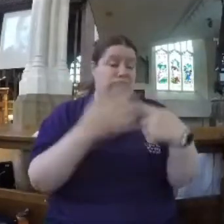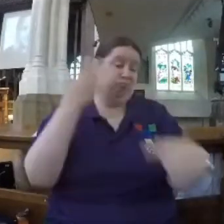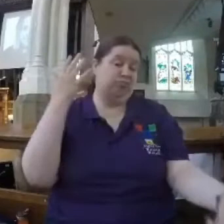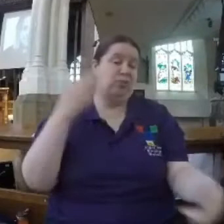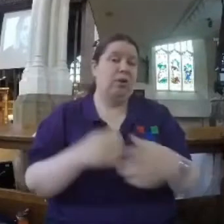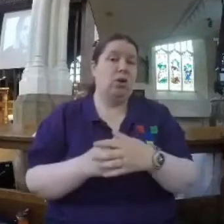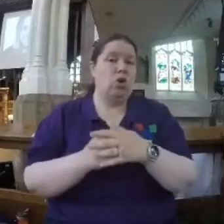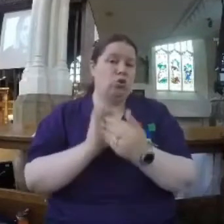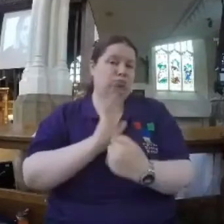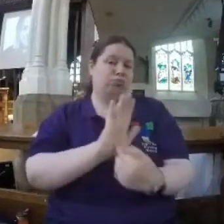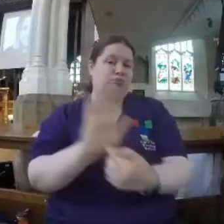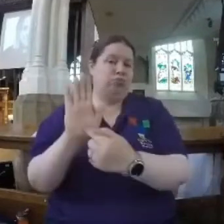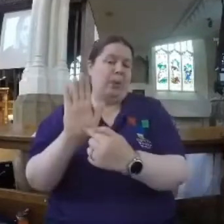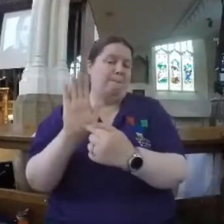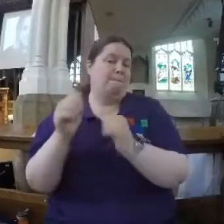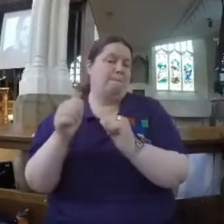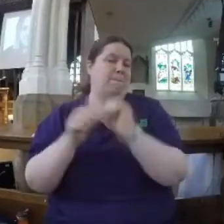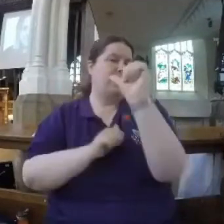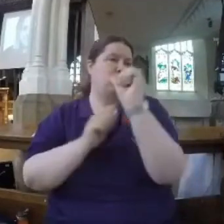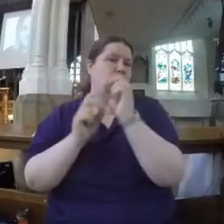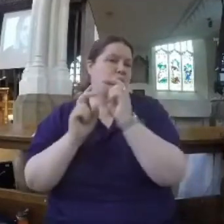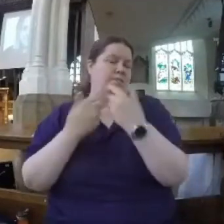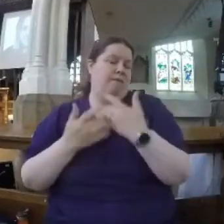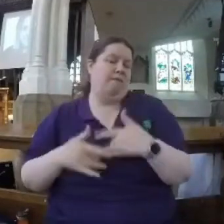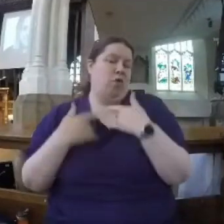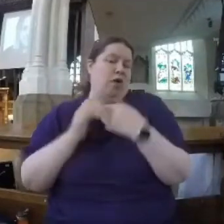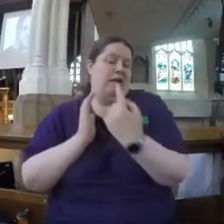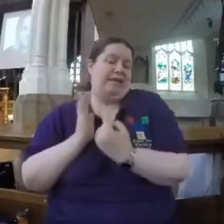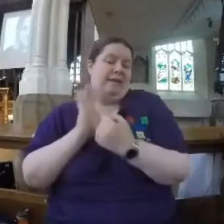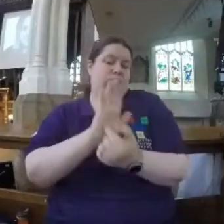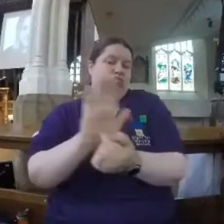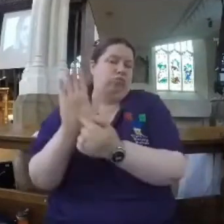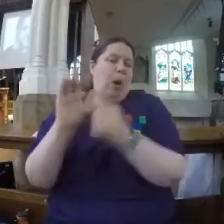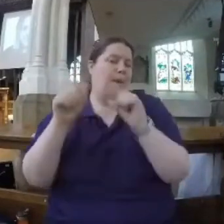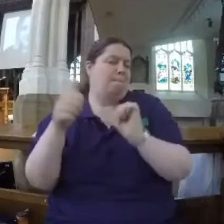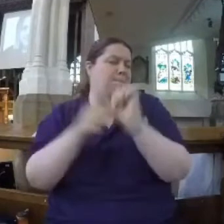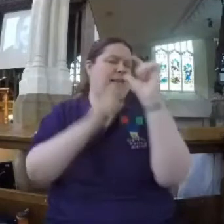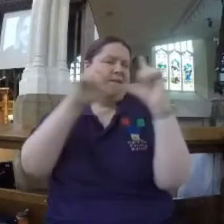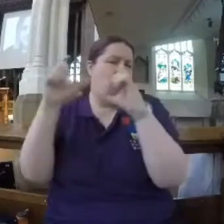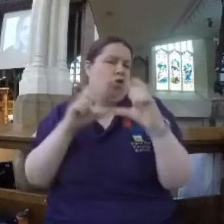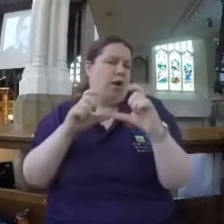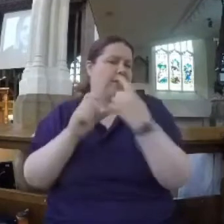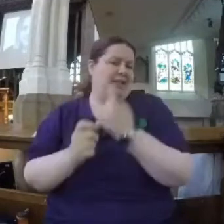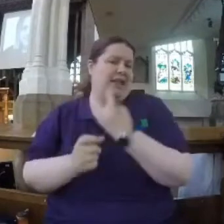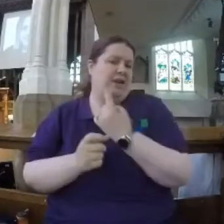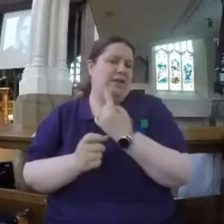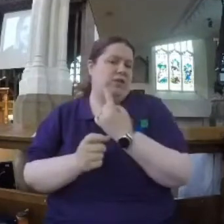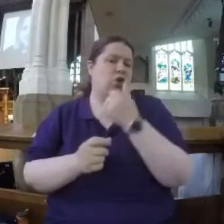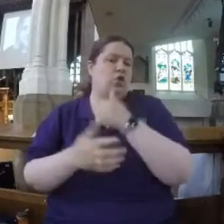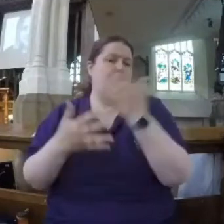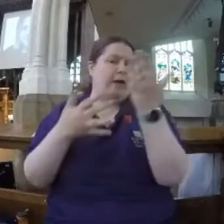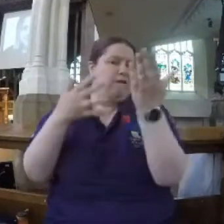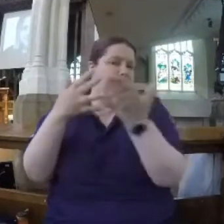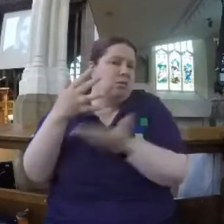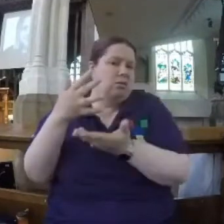to only present to the world a certain image. Our best photos. Our filtered images.